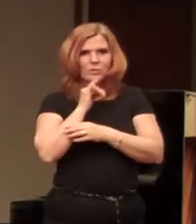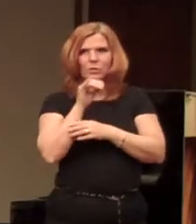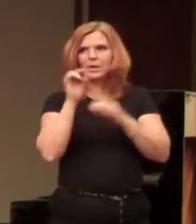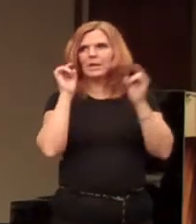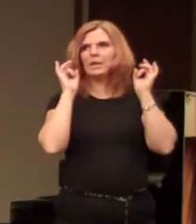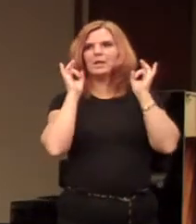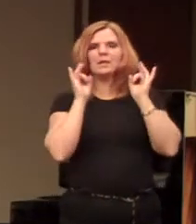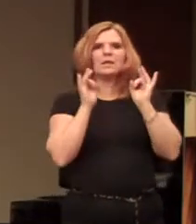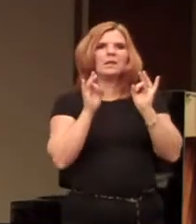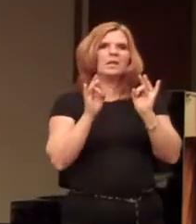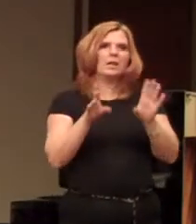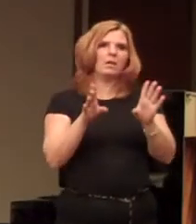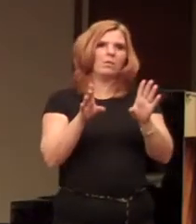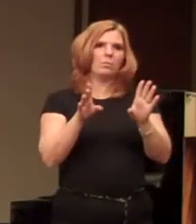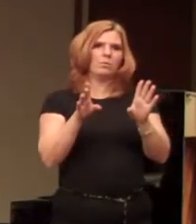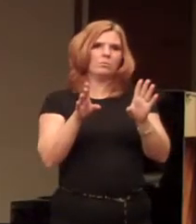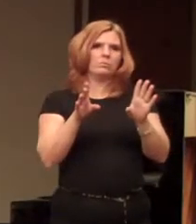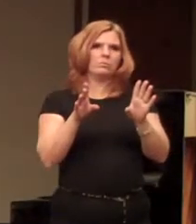terrible shape.